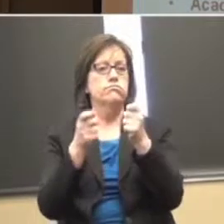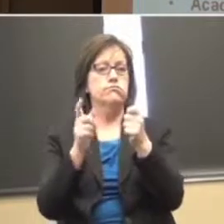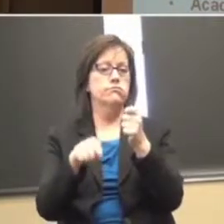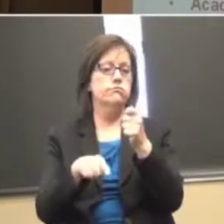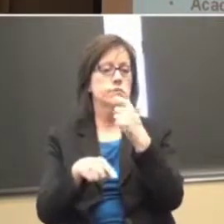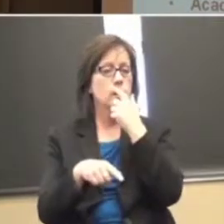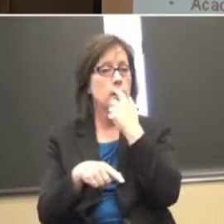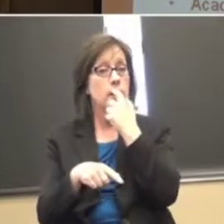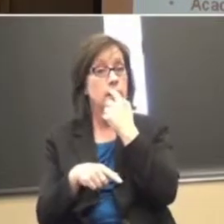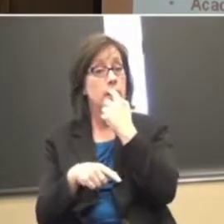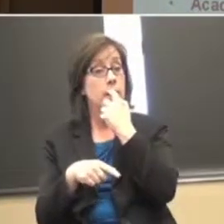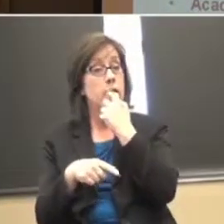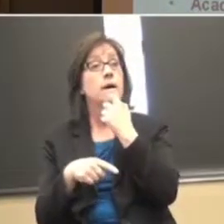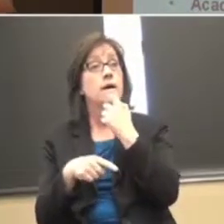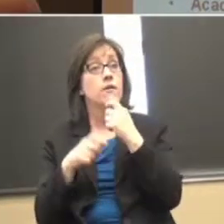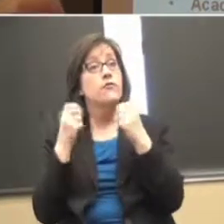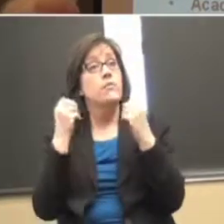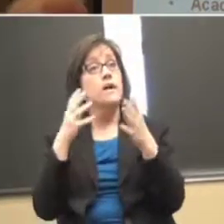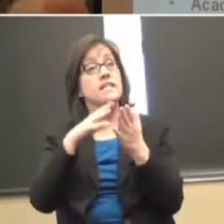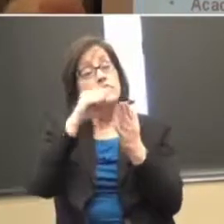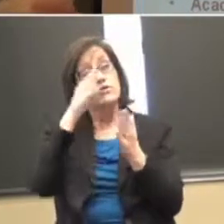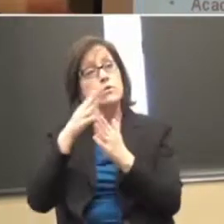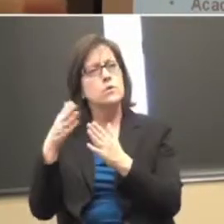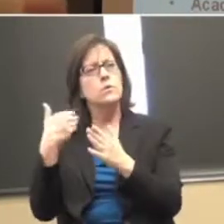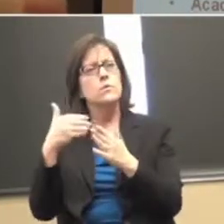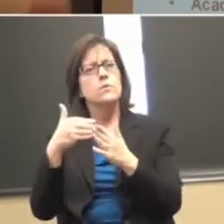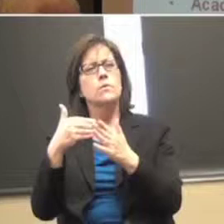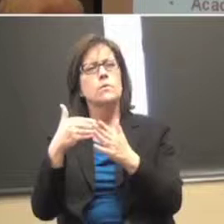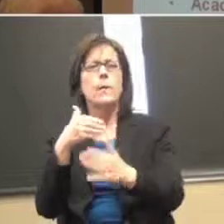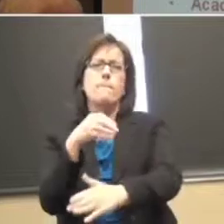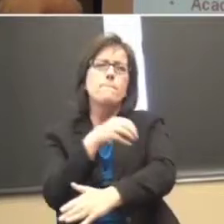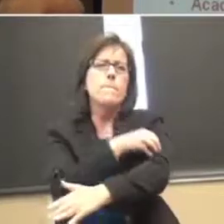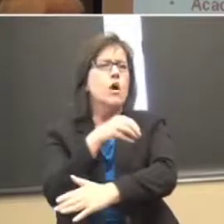students, this is an incredibly powerful metric.